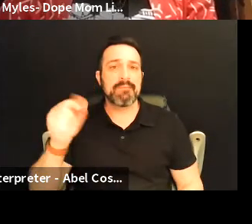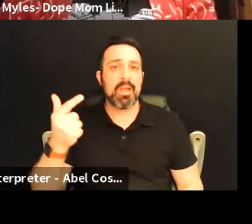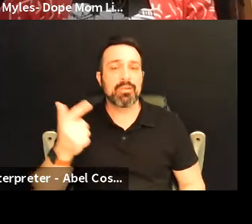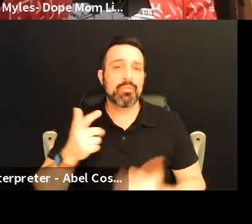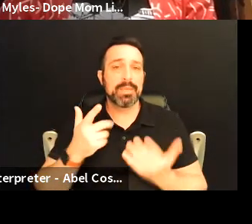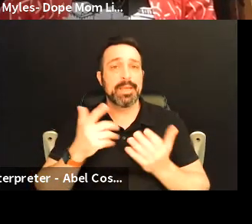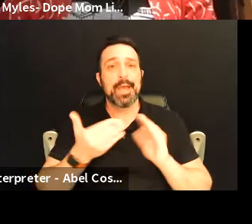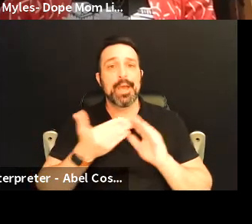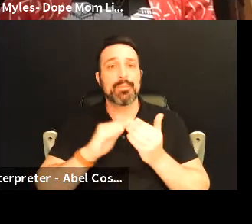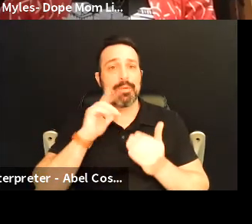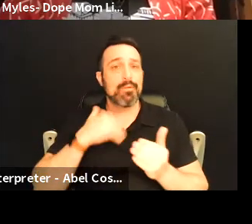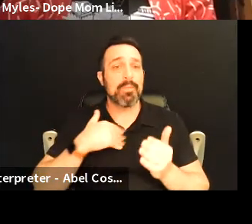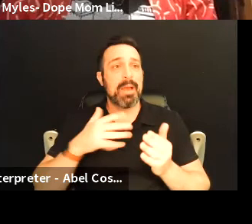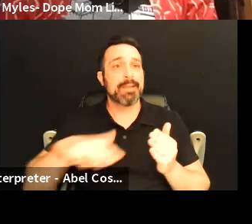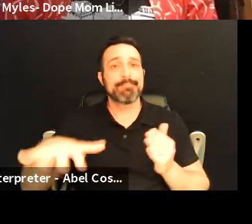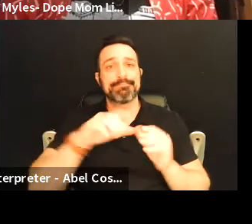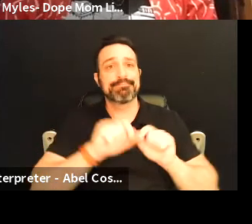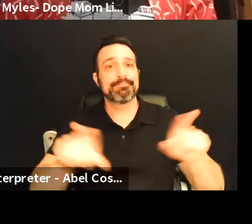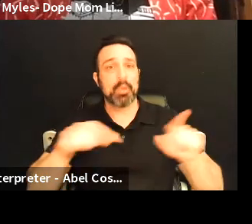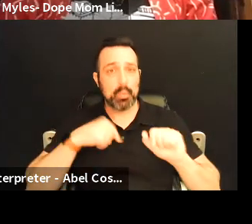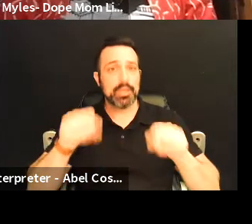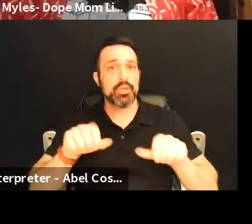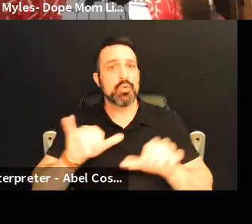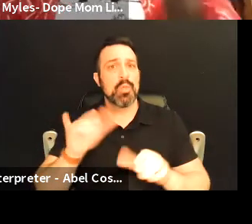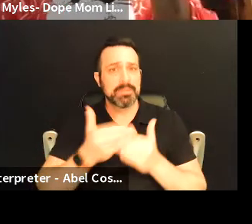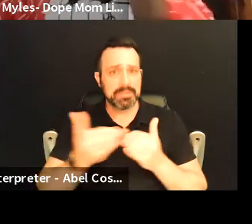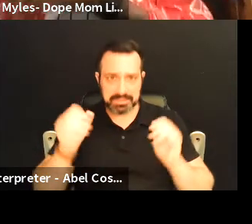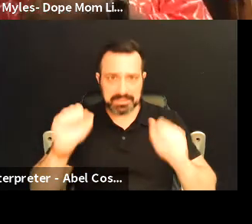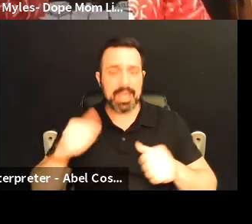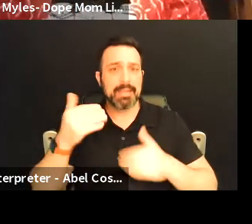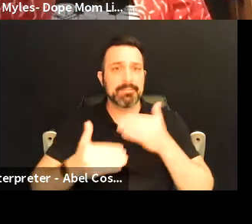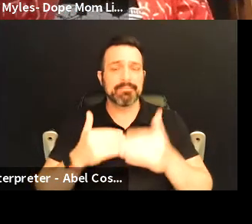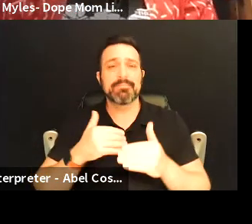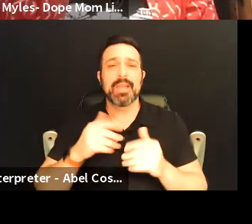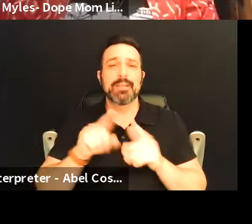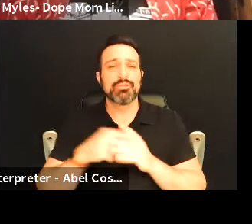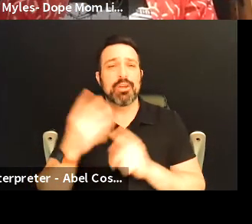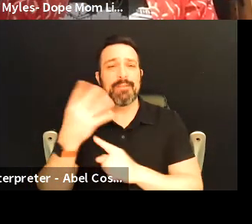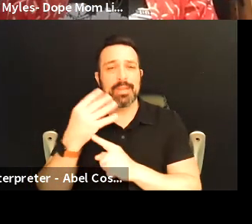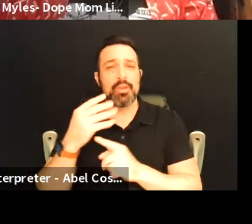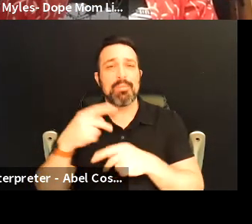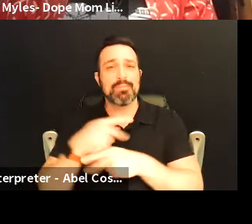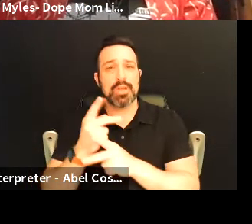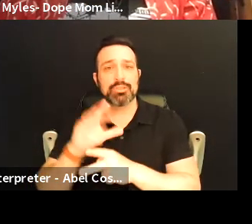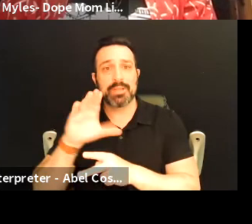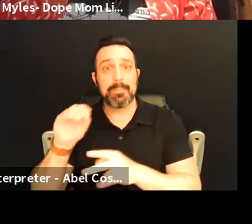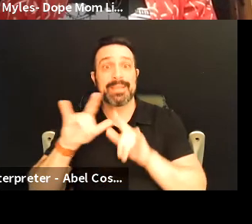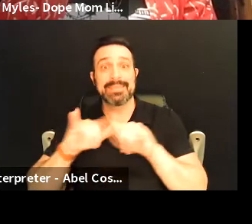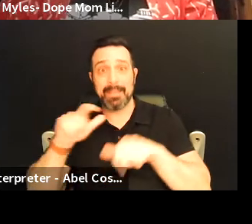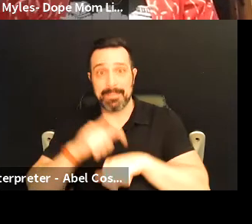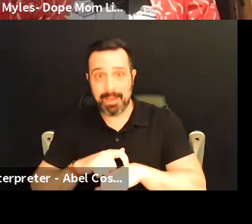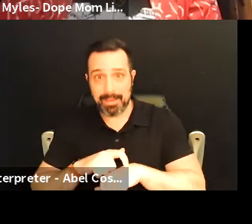for my community that we could do those things and then after you know I started a video production company at the same time um